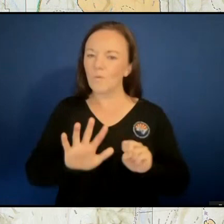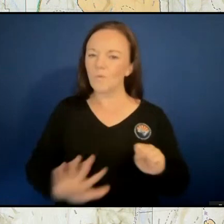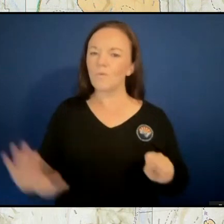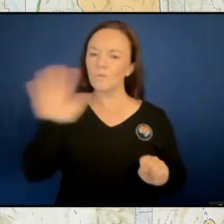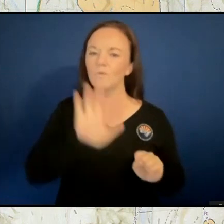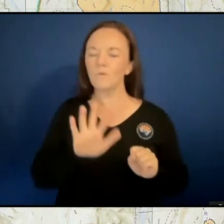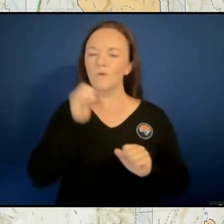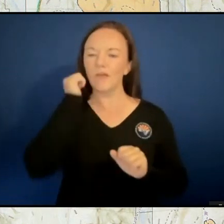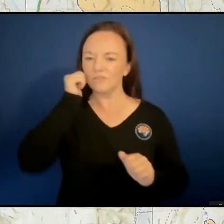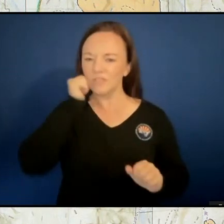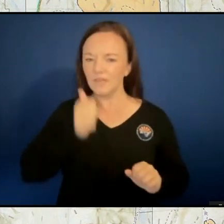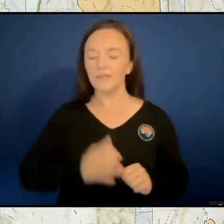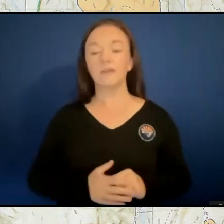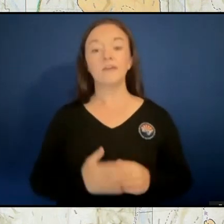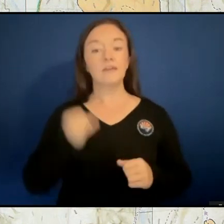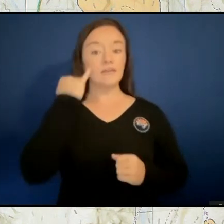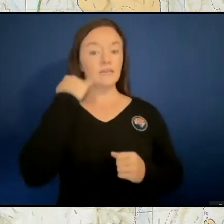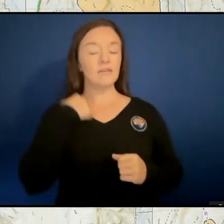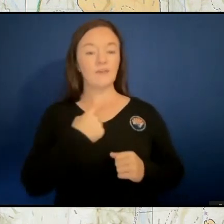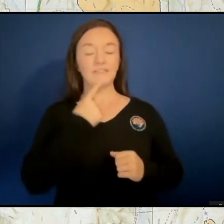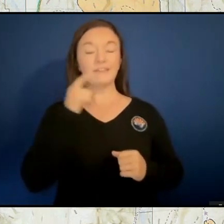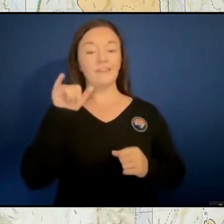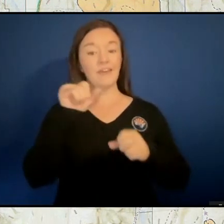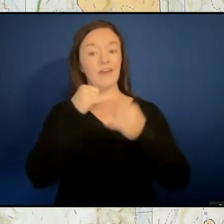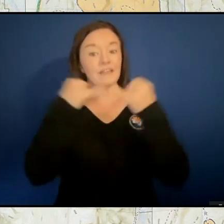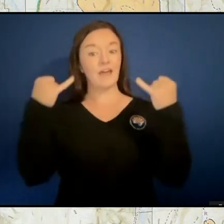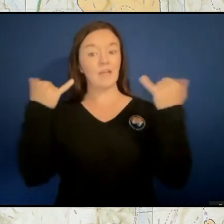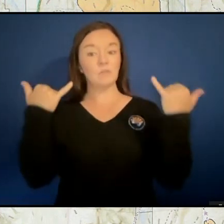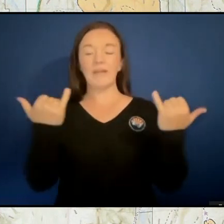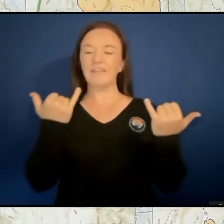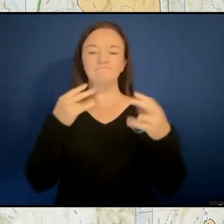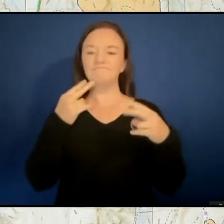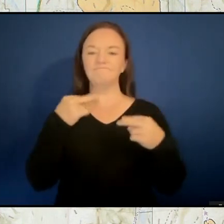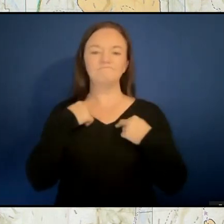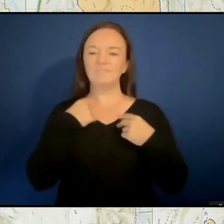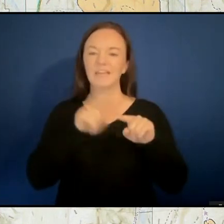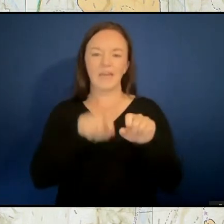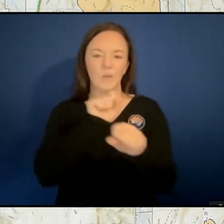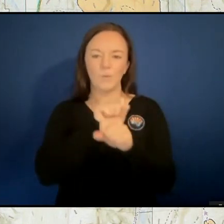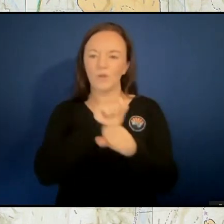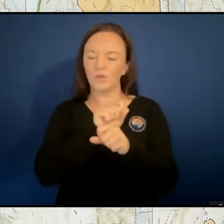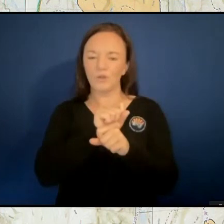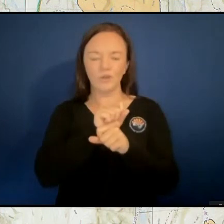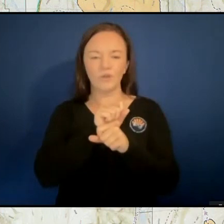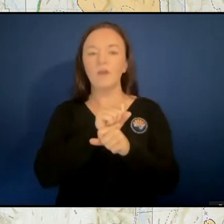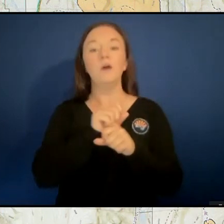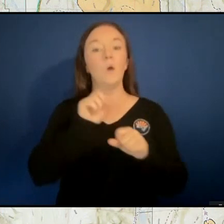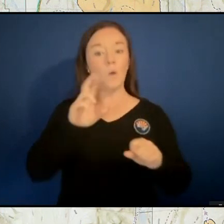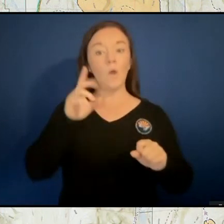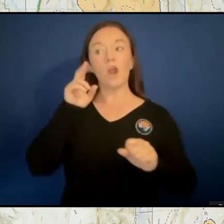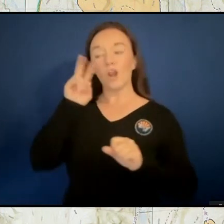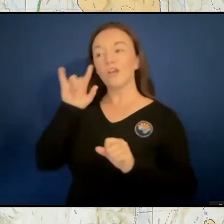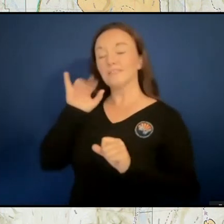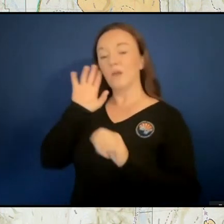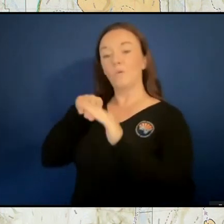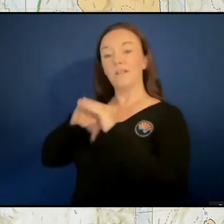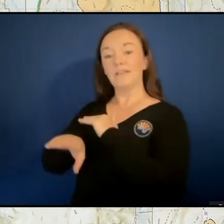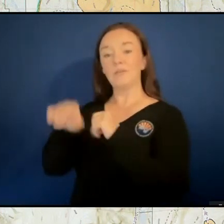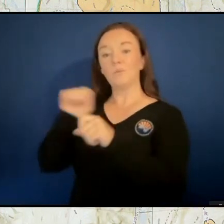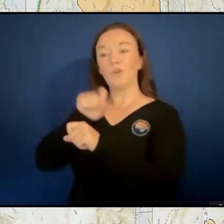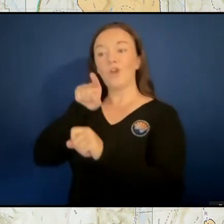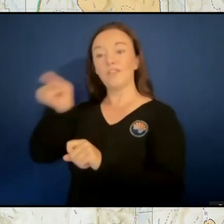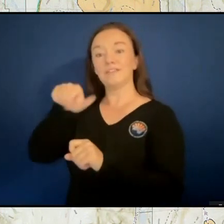be able to get work done on this line today, or it looks like we're going to have to, that we're going to be going in here and doing all this work on this other line today,